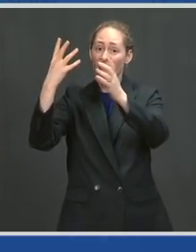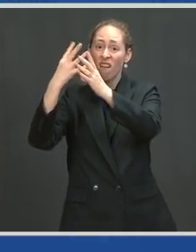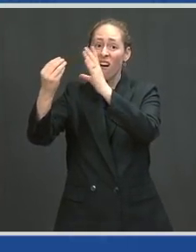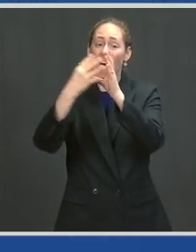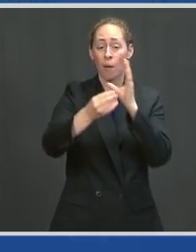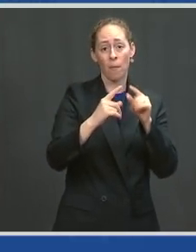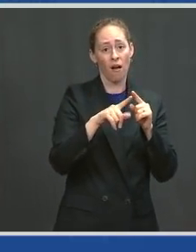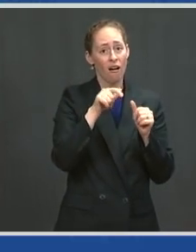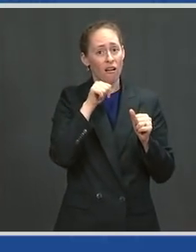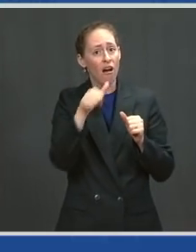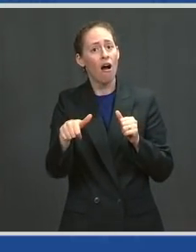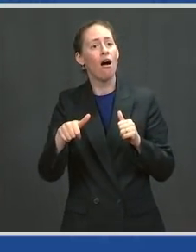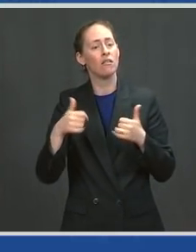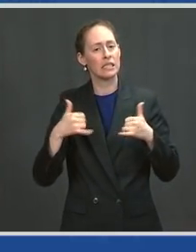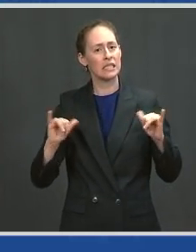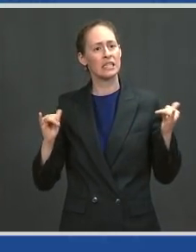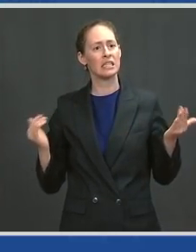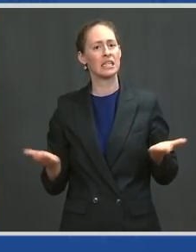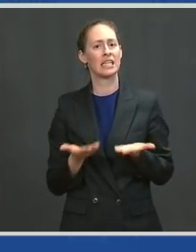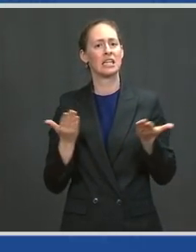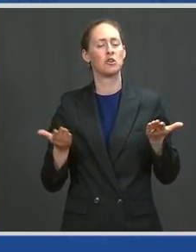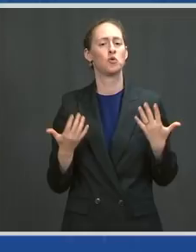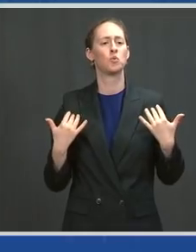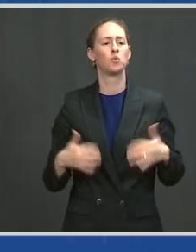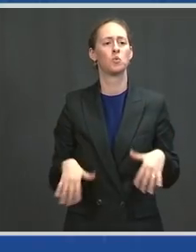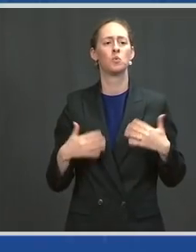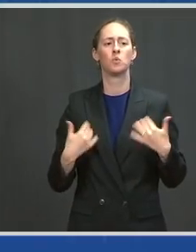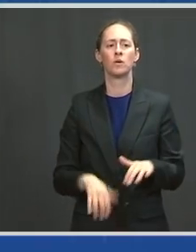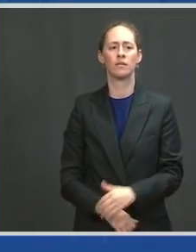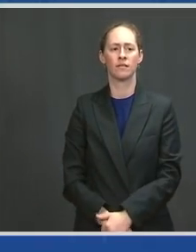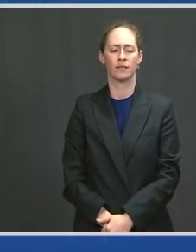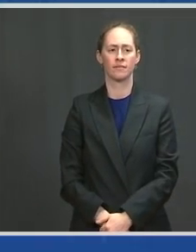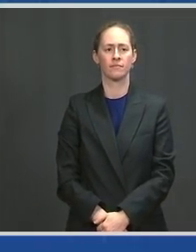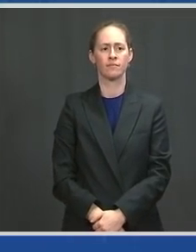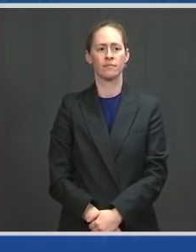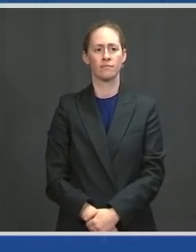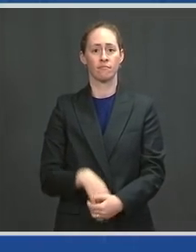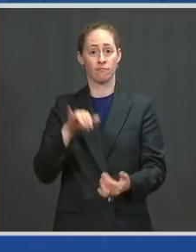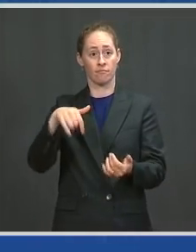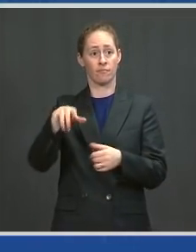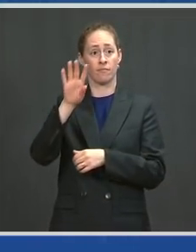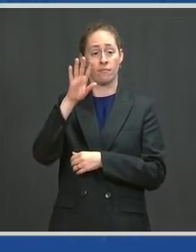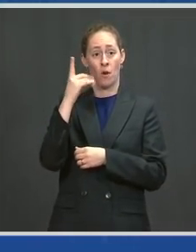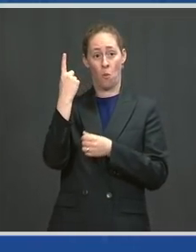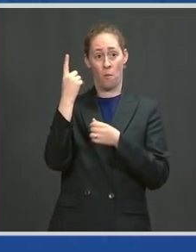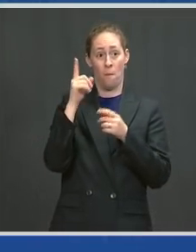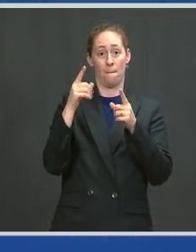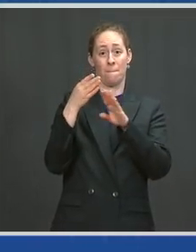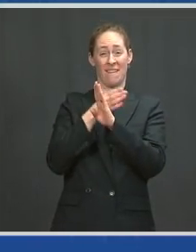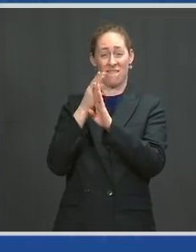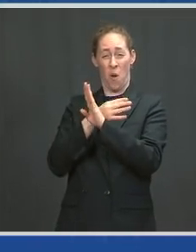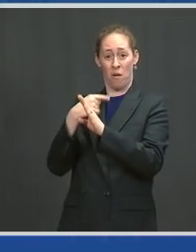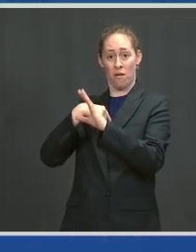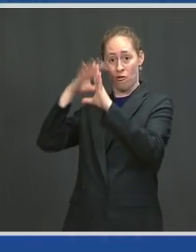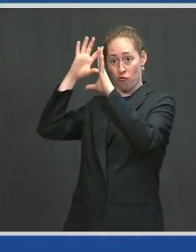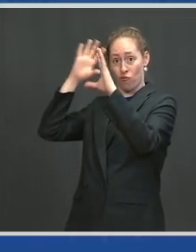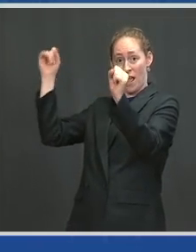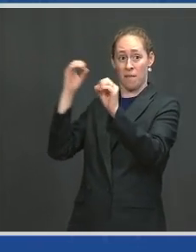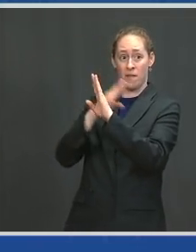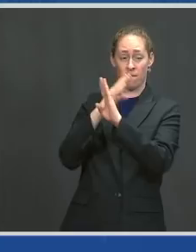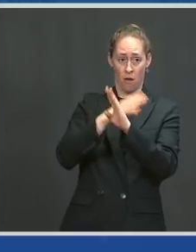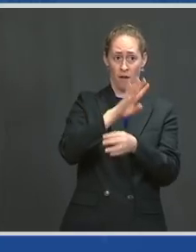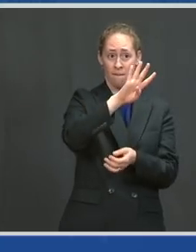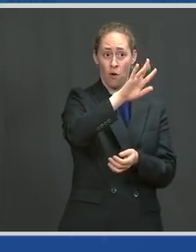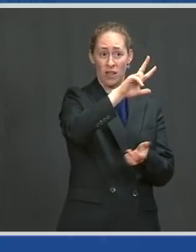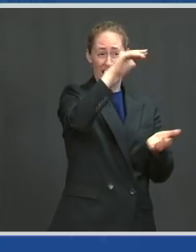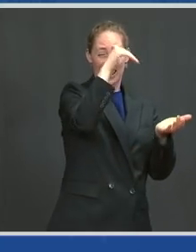particularly — from 43,000 cases the week before I took office to fewer than 2,800 in the